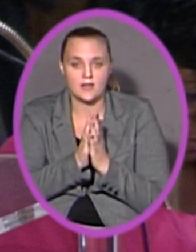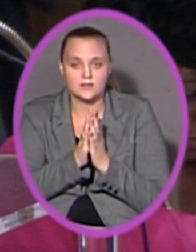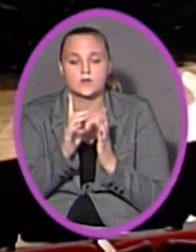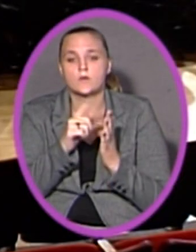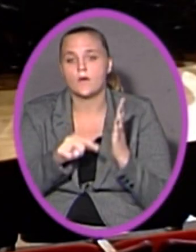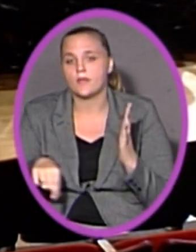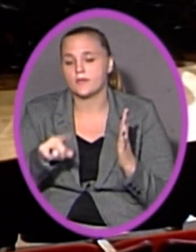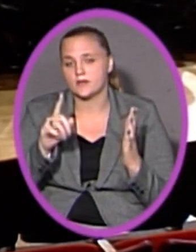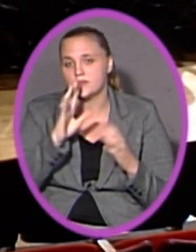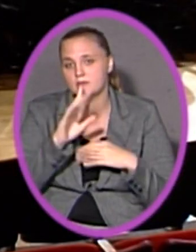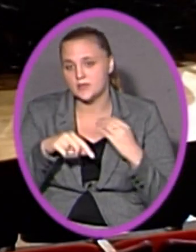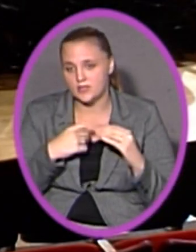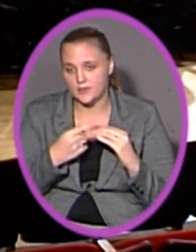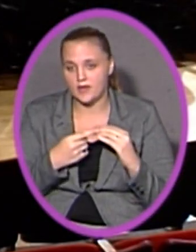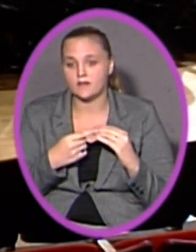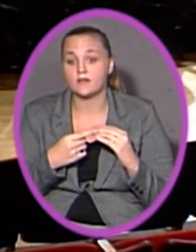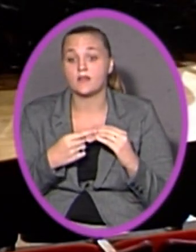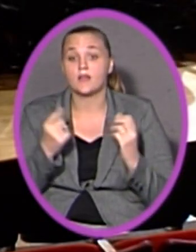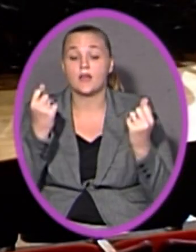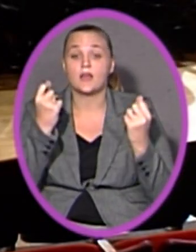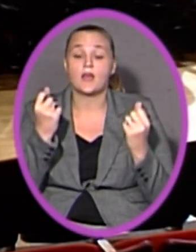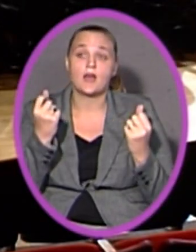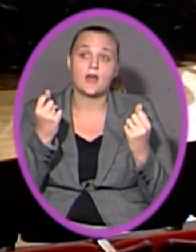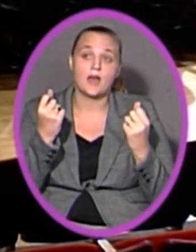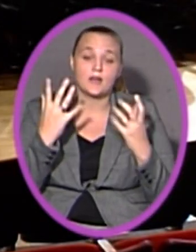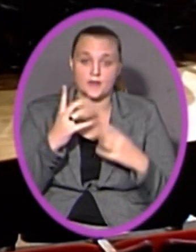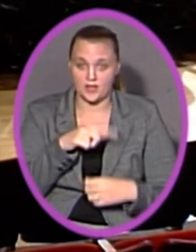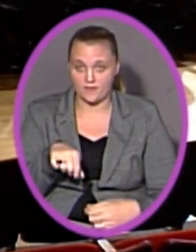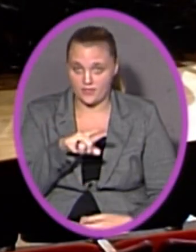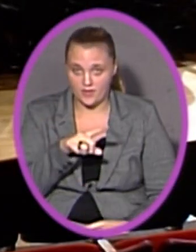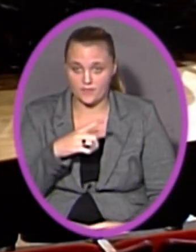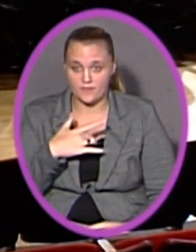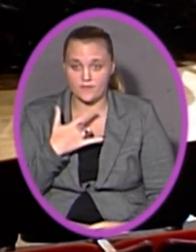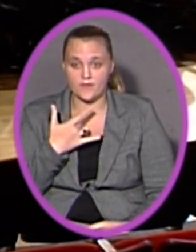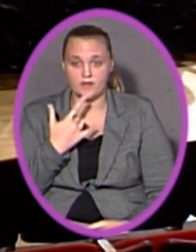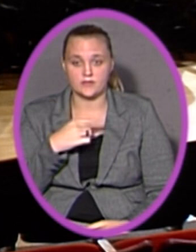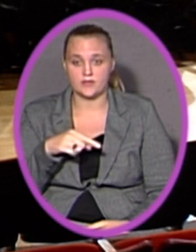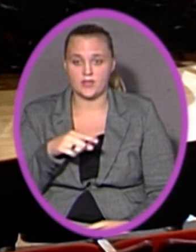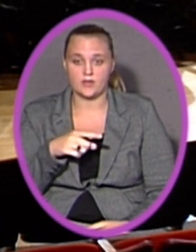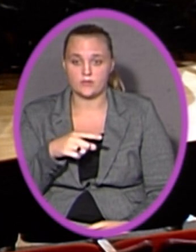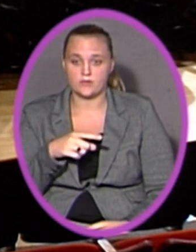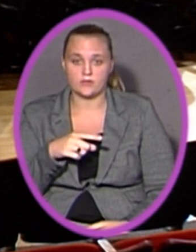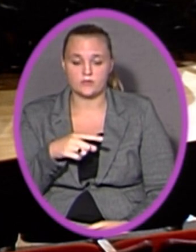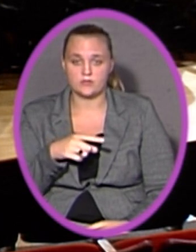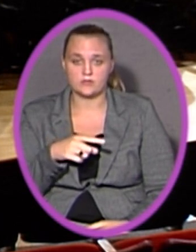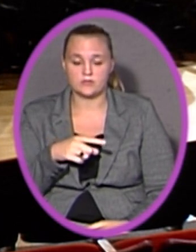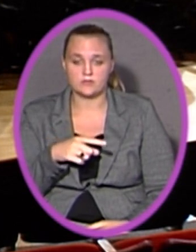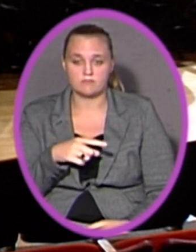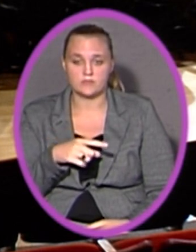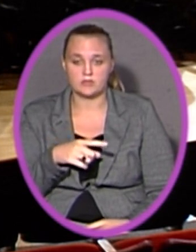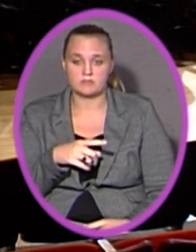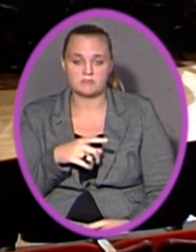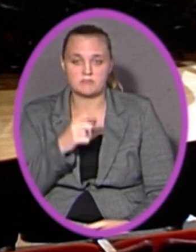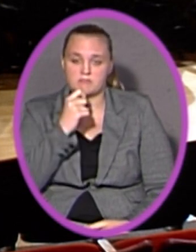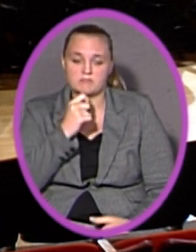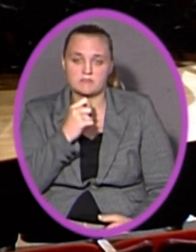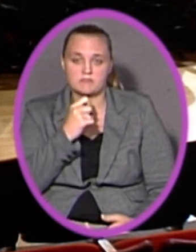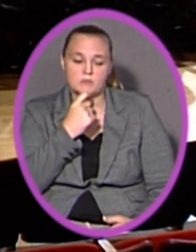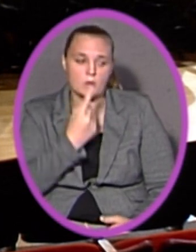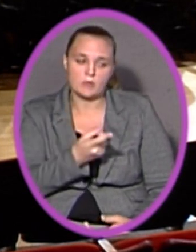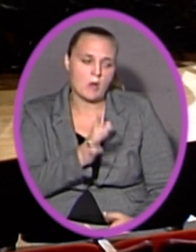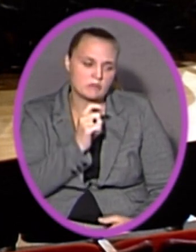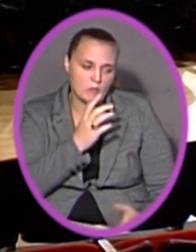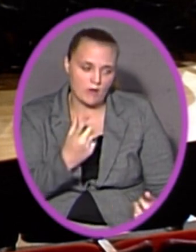speak about. And many of them felt that they were just being discouraged to come and speak. And I